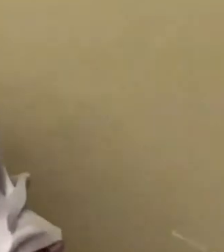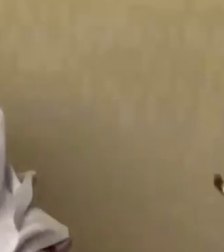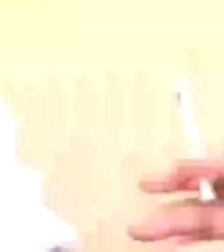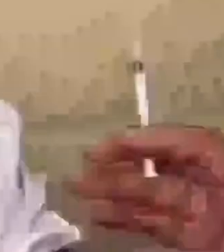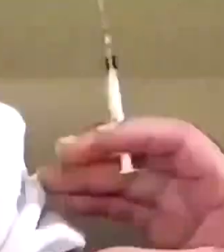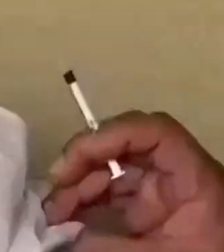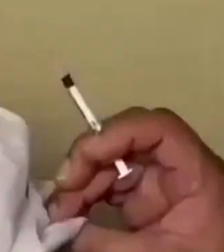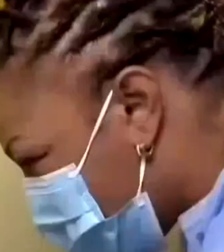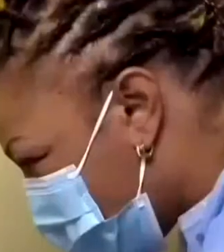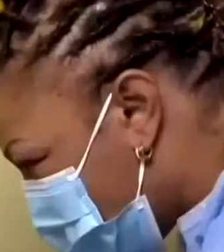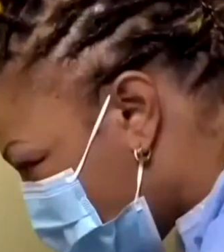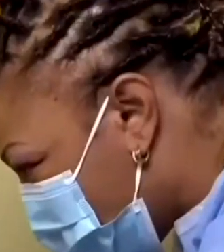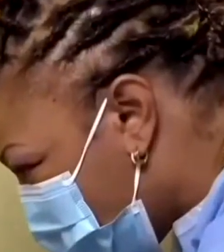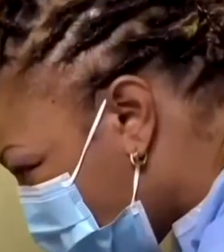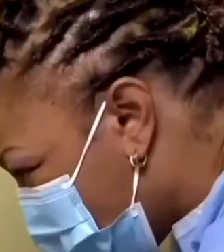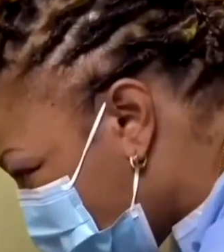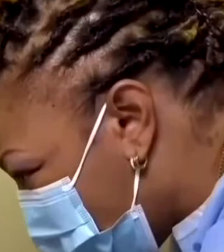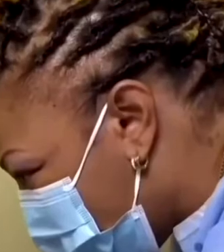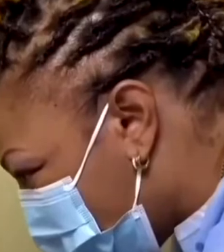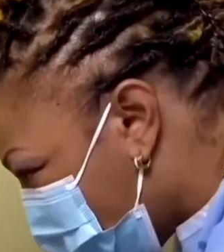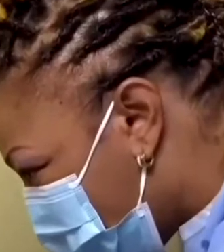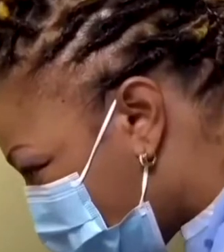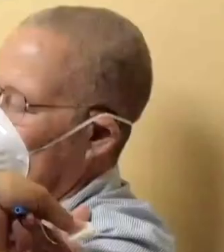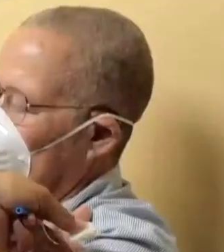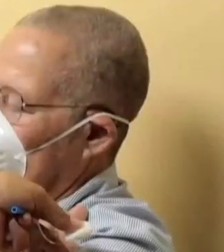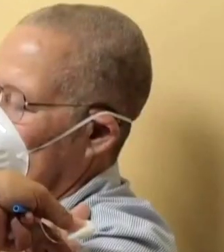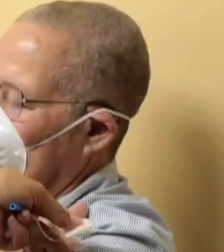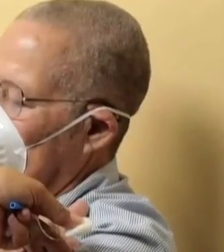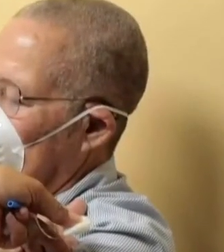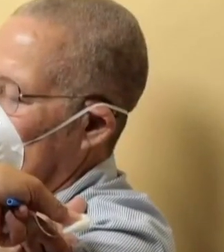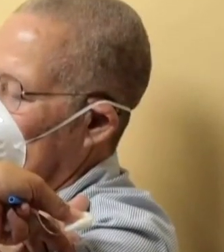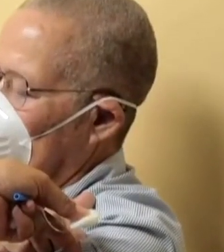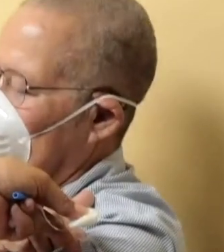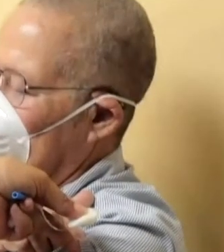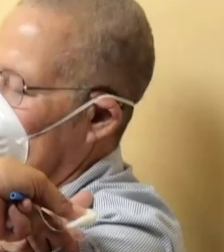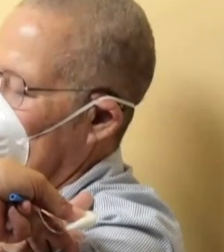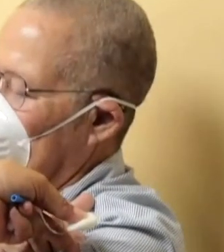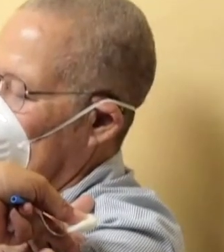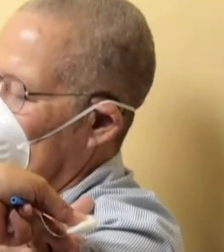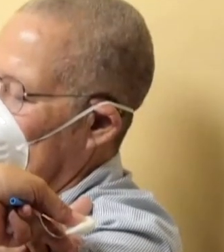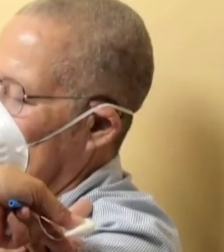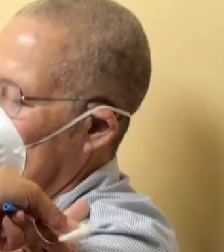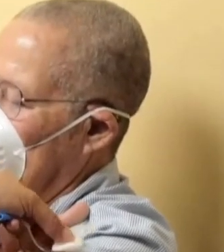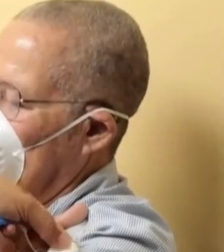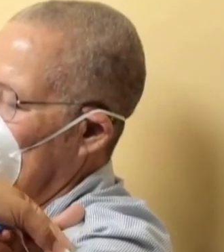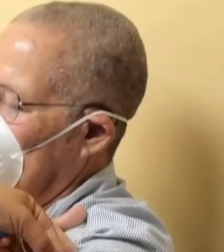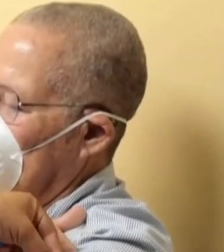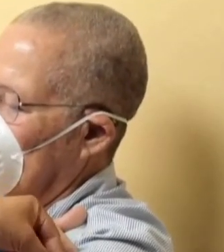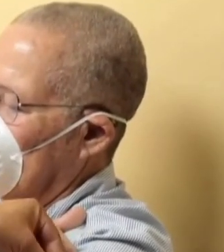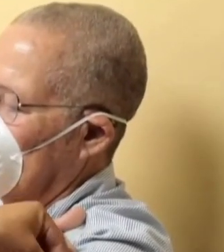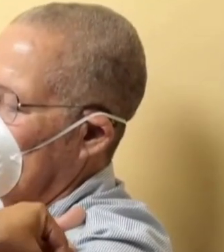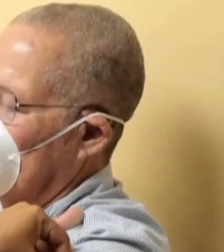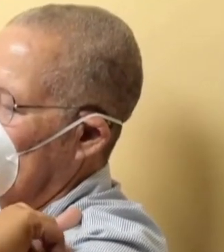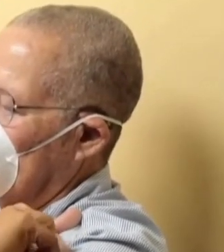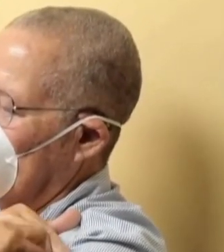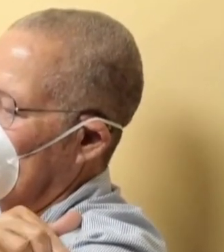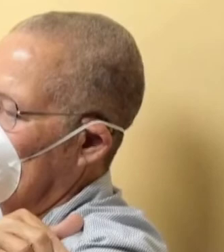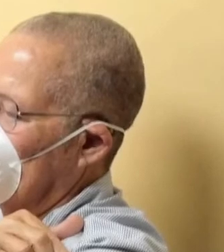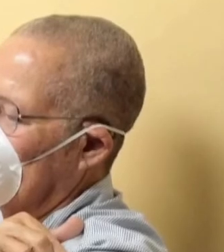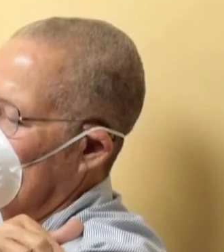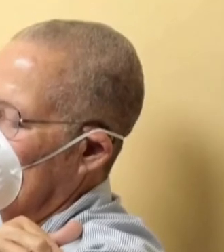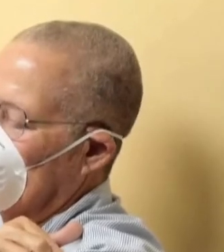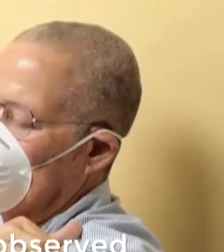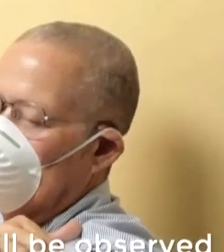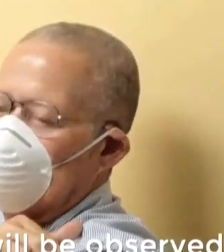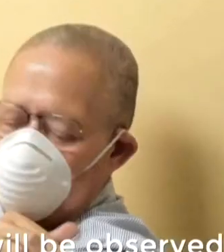dose of the vaccine. Remember, the injection is given in the muscle of the upper arm. As part of the vaccination process,